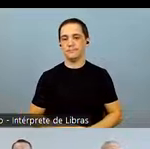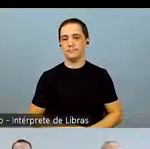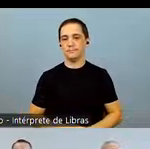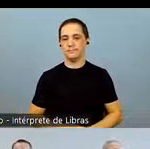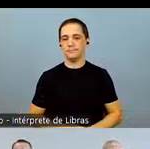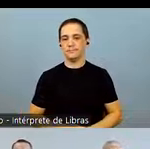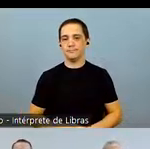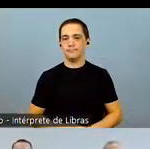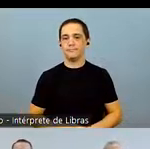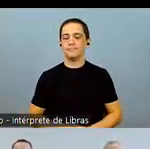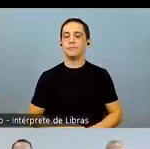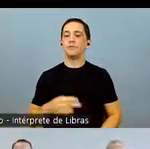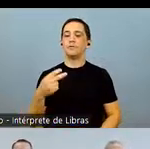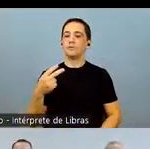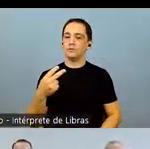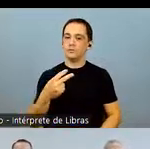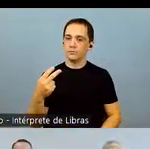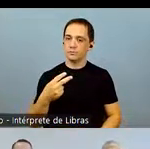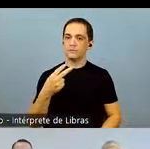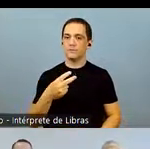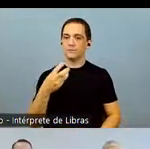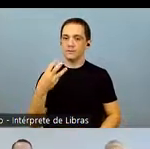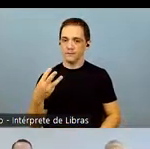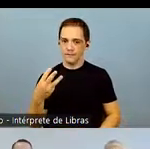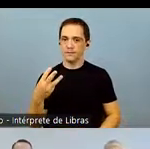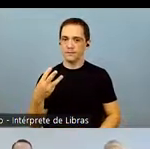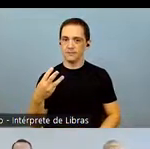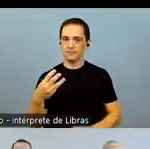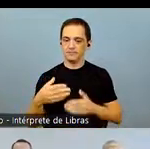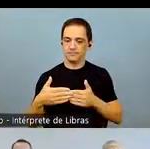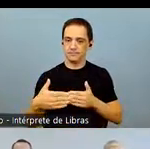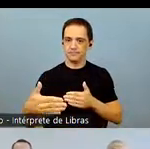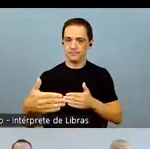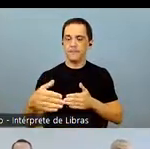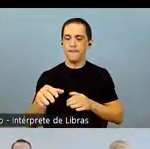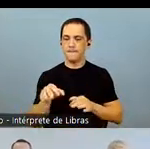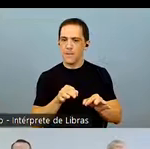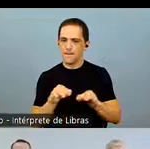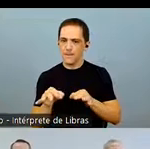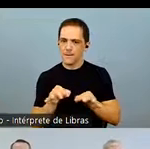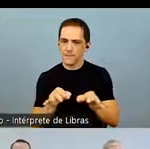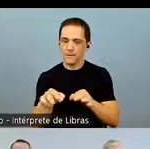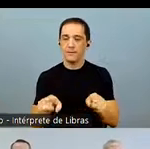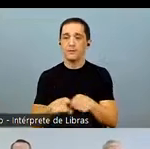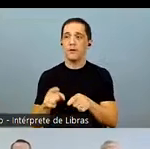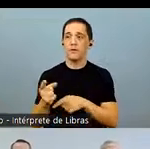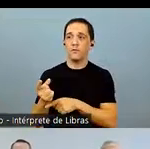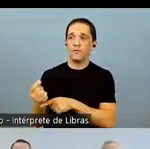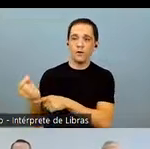of the second half of 2022. Considering the cost formation for 2022